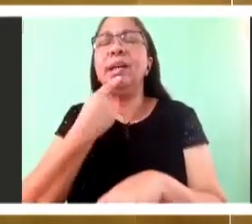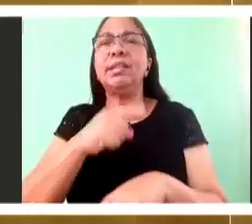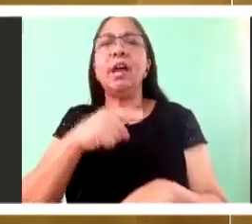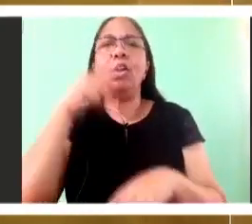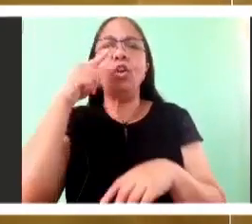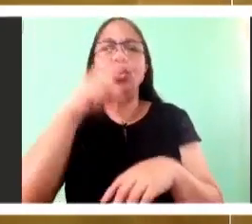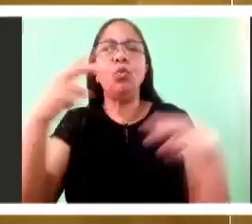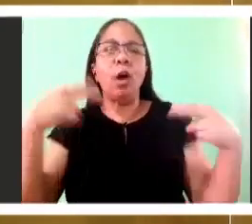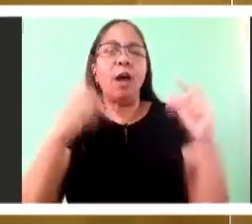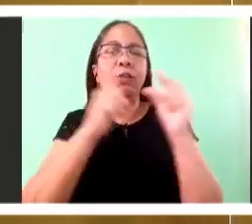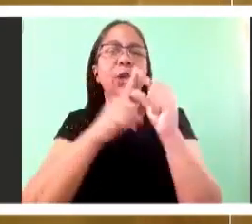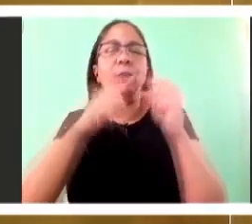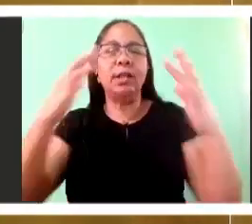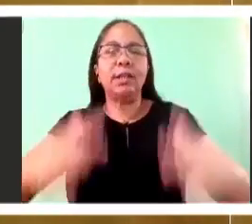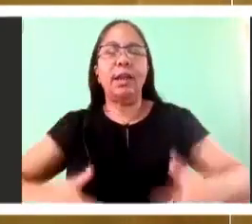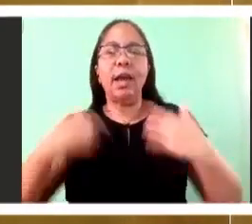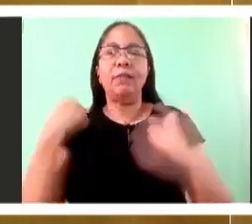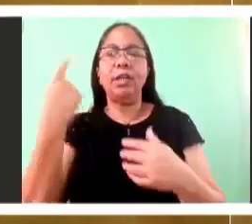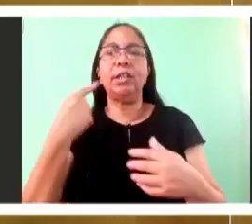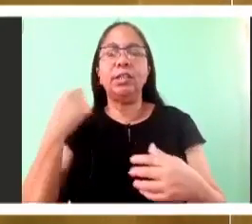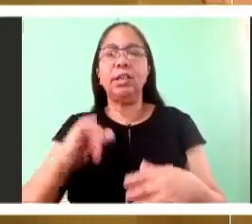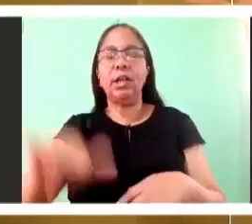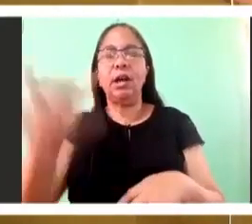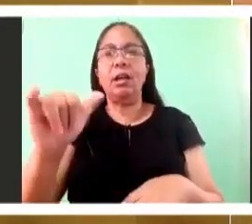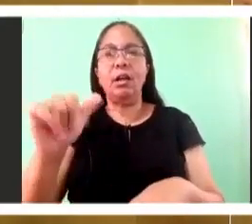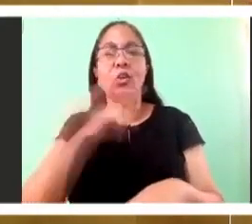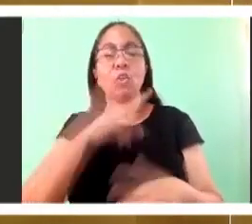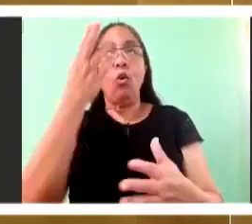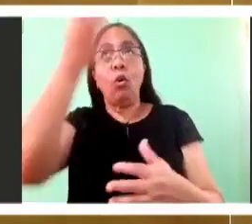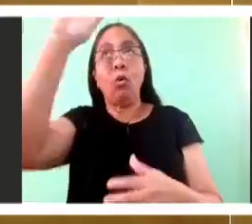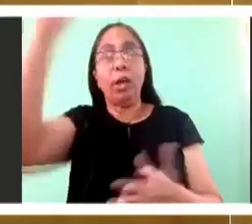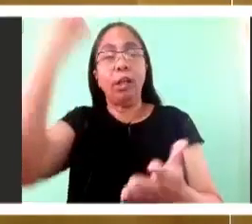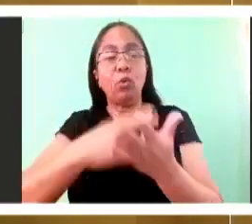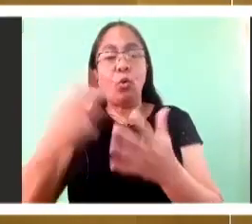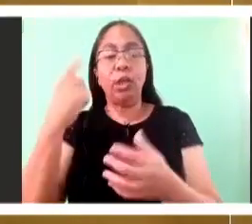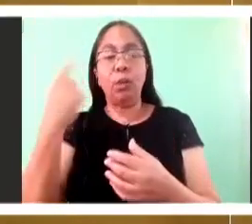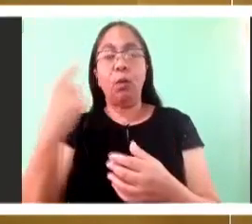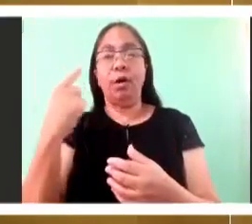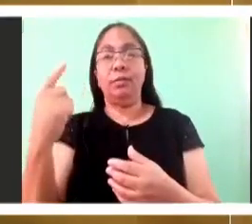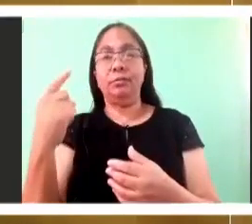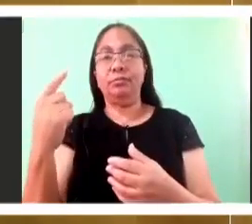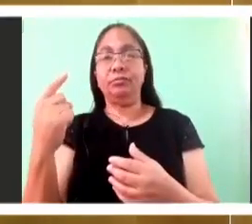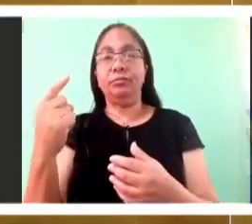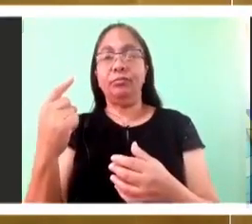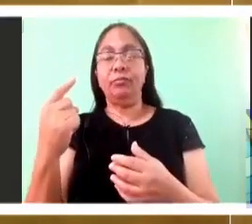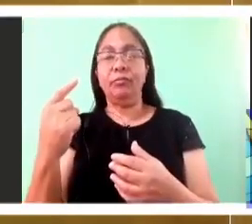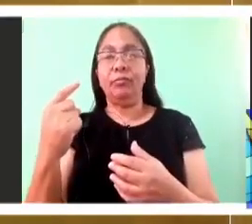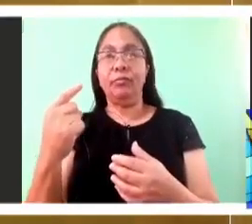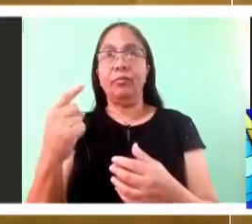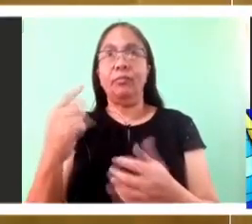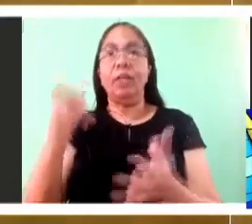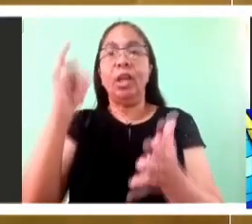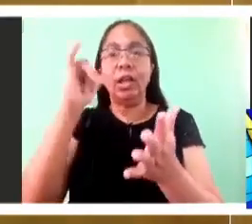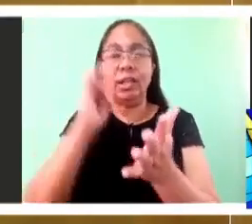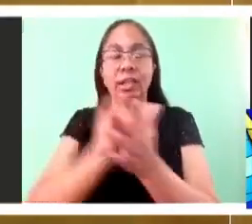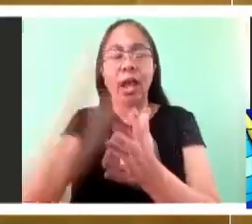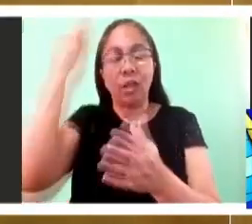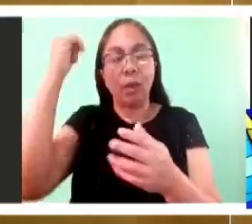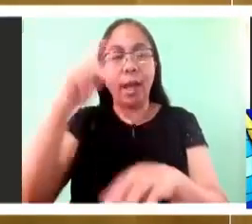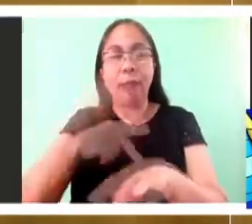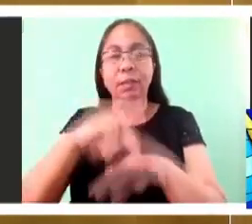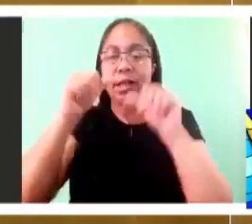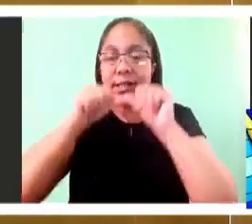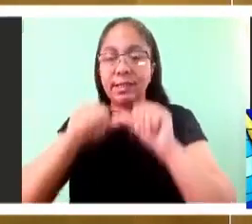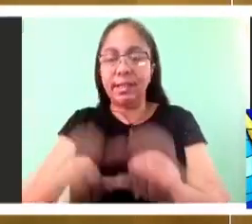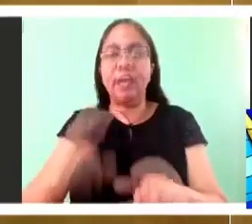because to whom will we go? There's no one else that has the words of life that you have. I